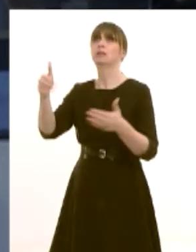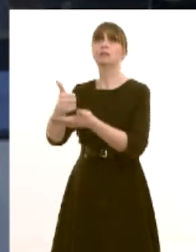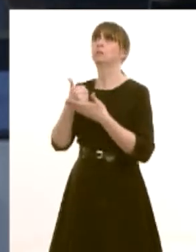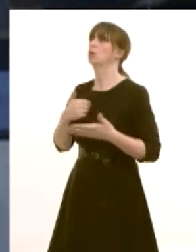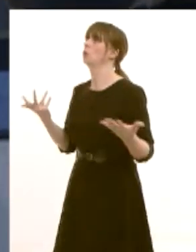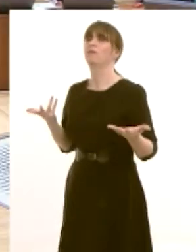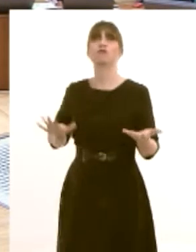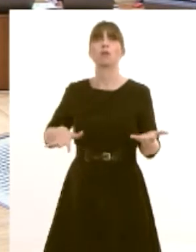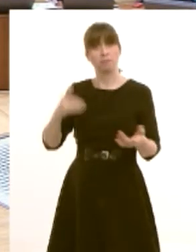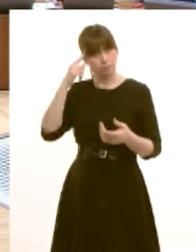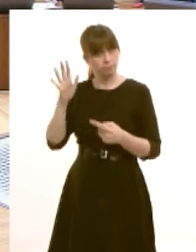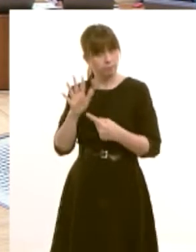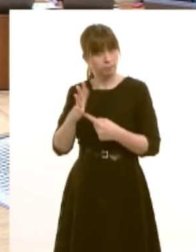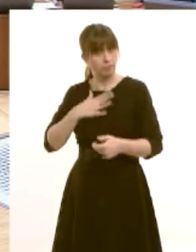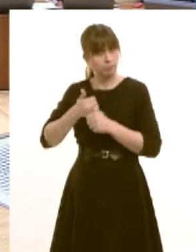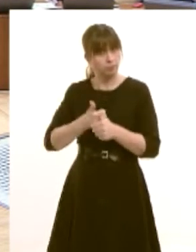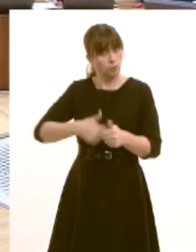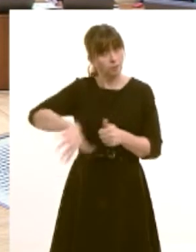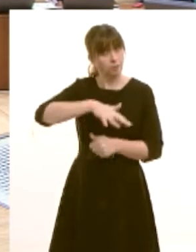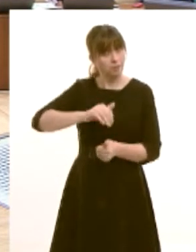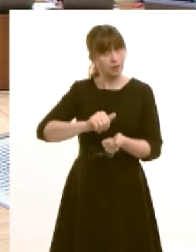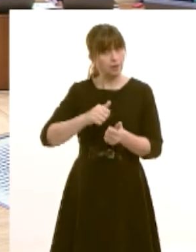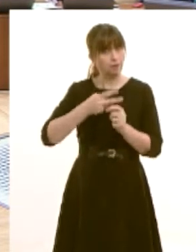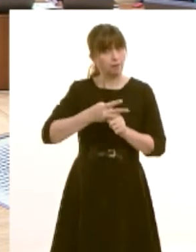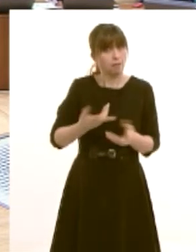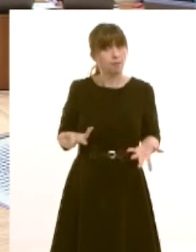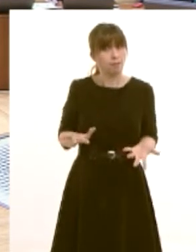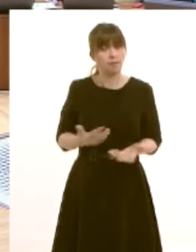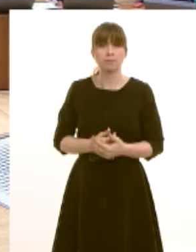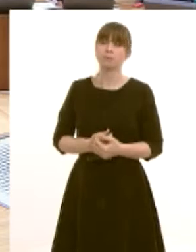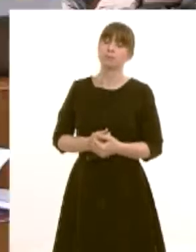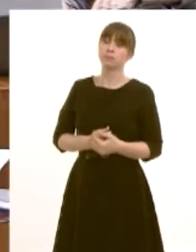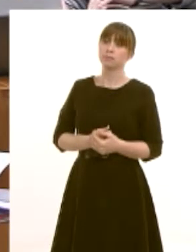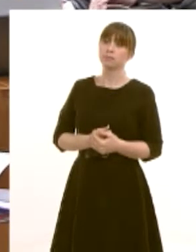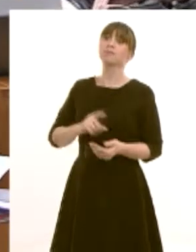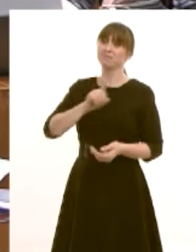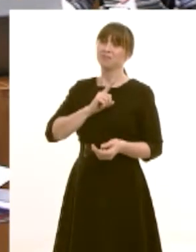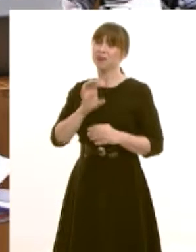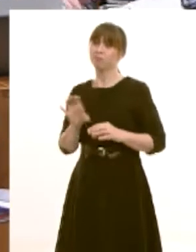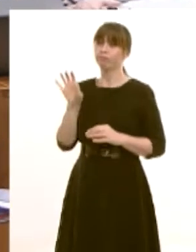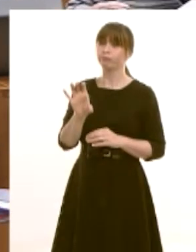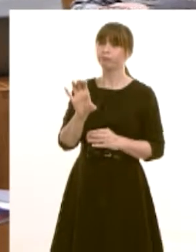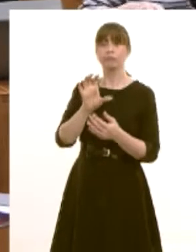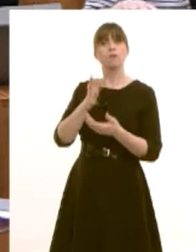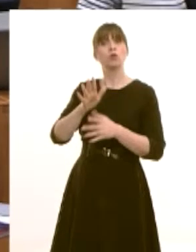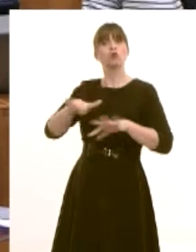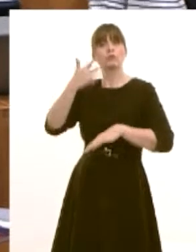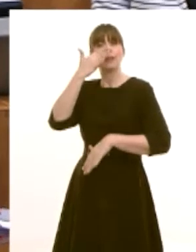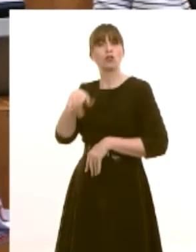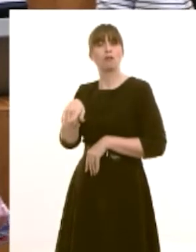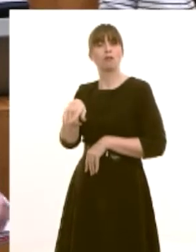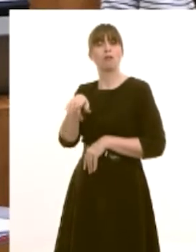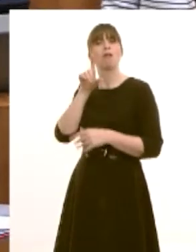help or support. Well this is one of the reasons of course why we've substantially increased the funding for calms because we know that